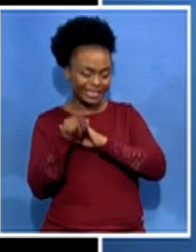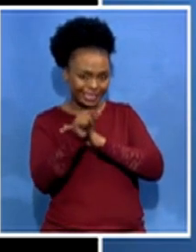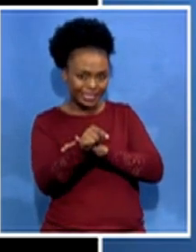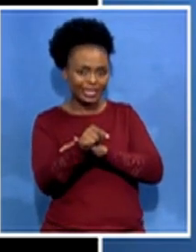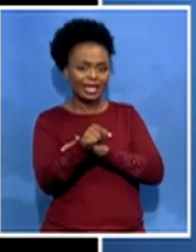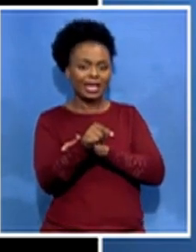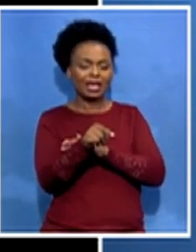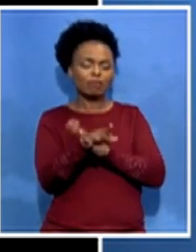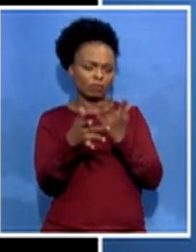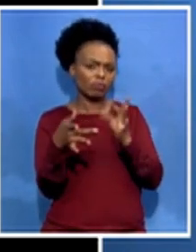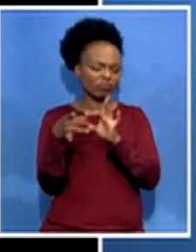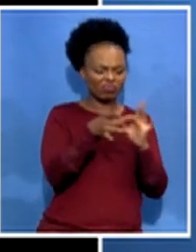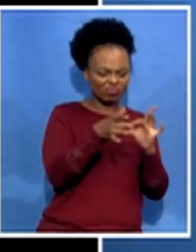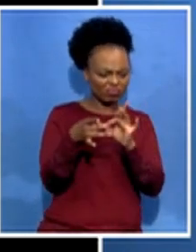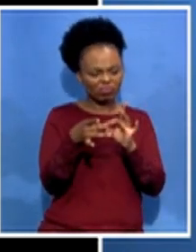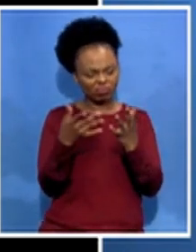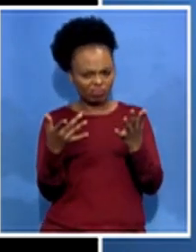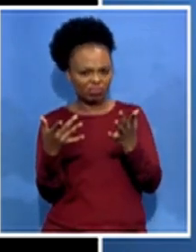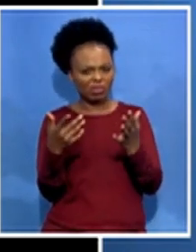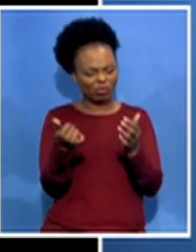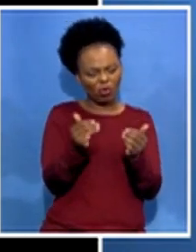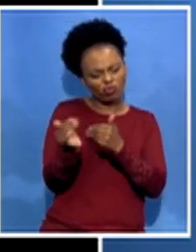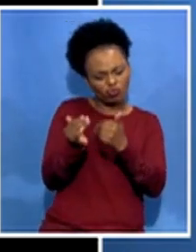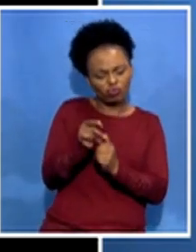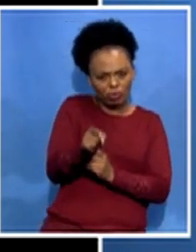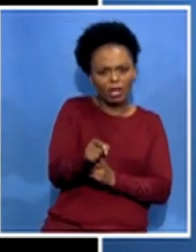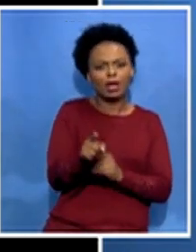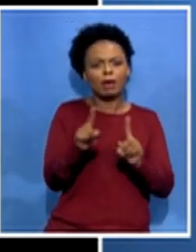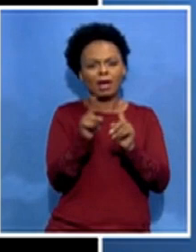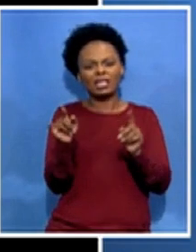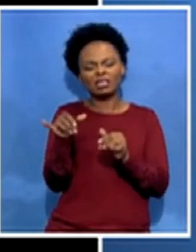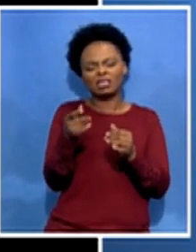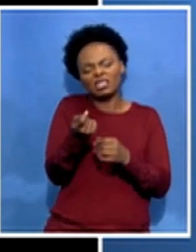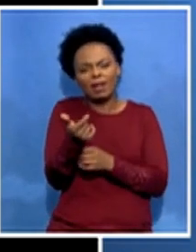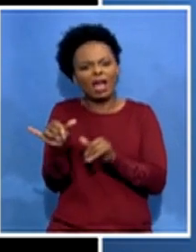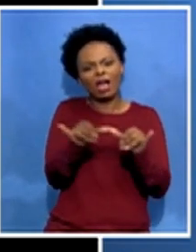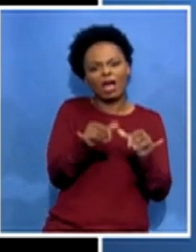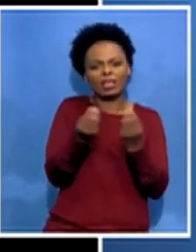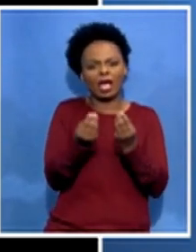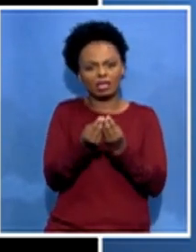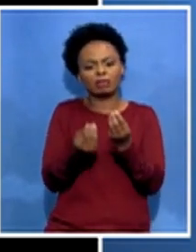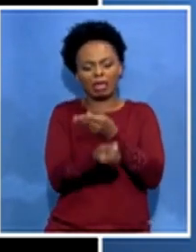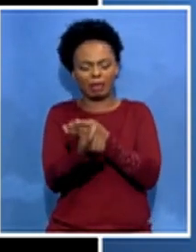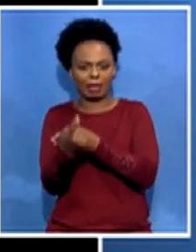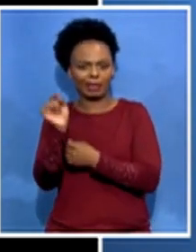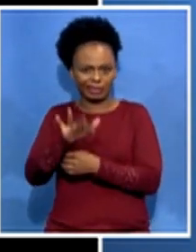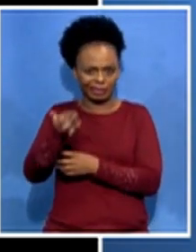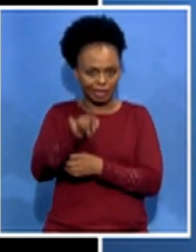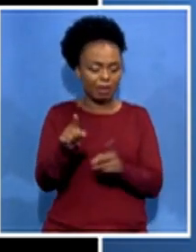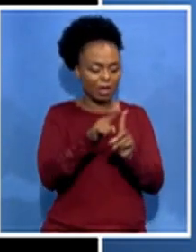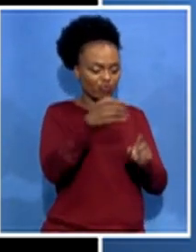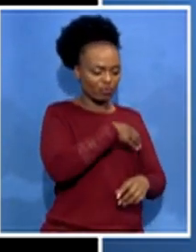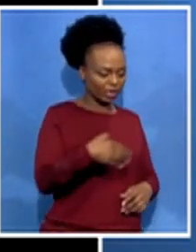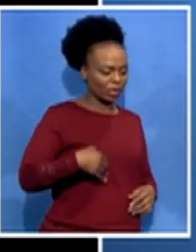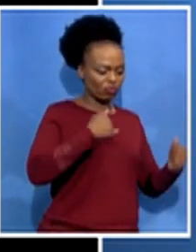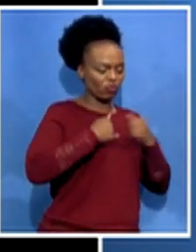but there's always those similar intentions but the president of rwanda is playing a prominent role in the region on